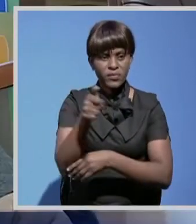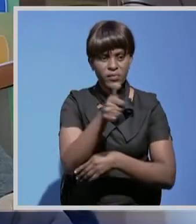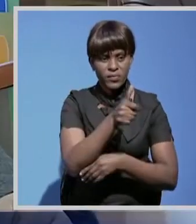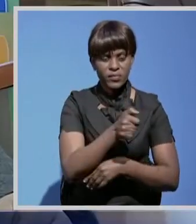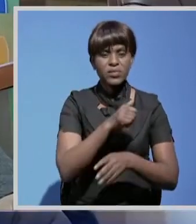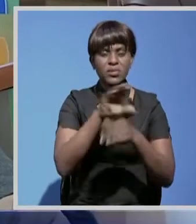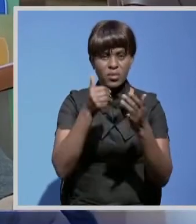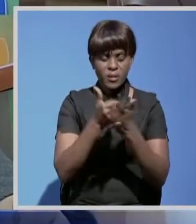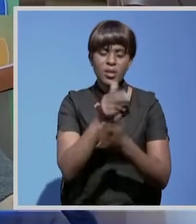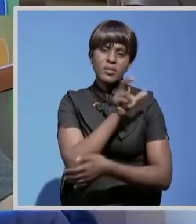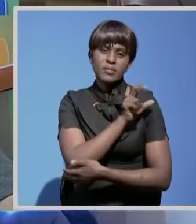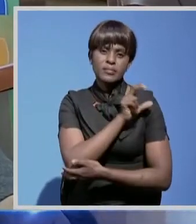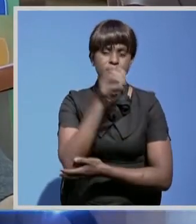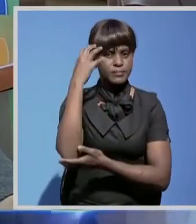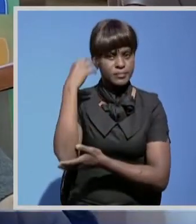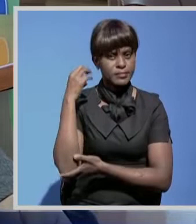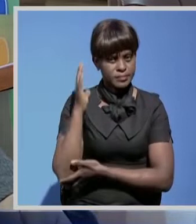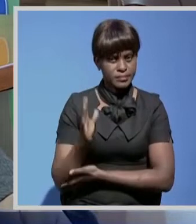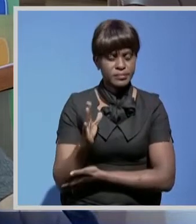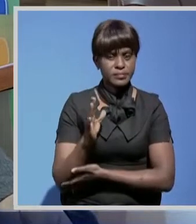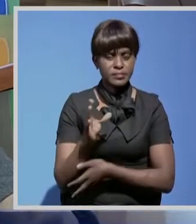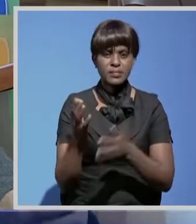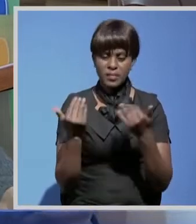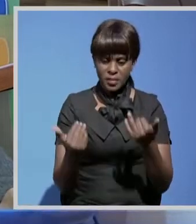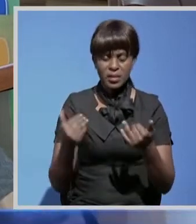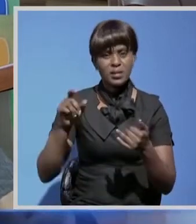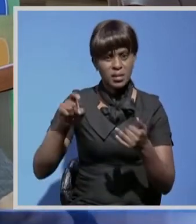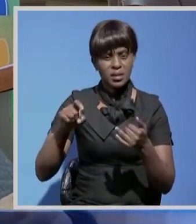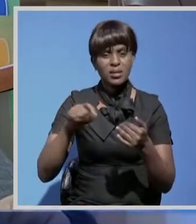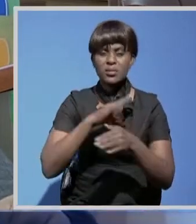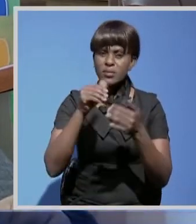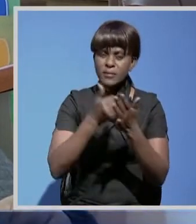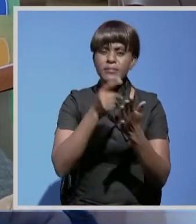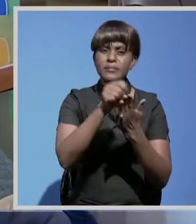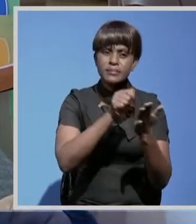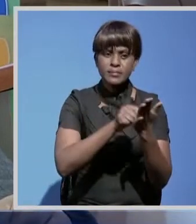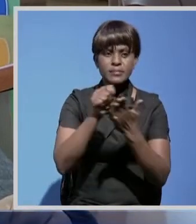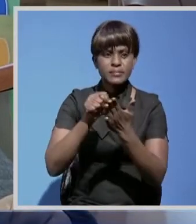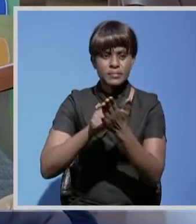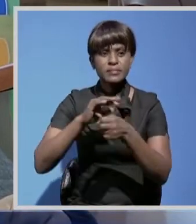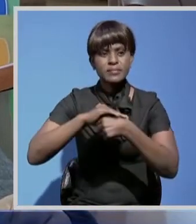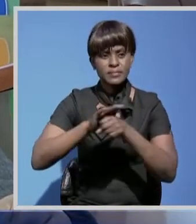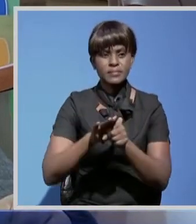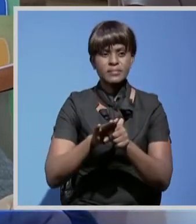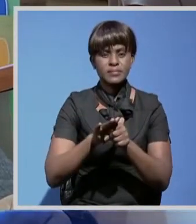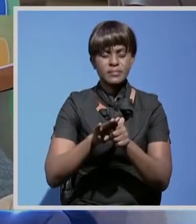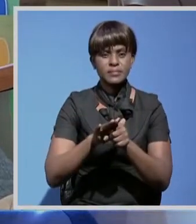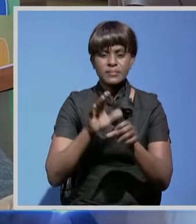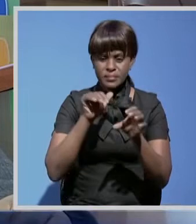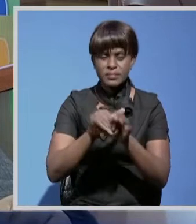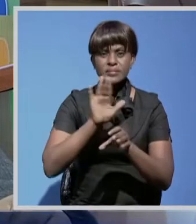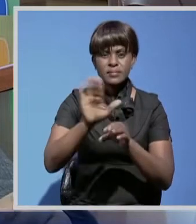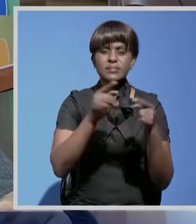all the officers are required to undergo kobe 19 tests at designated